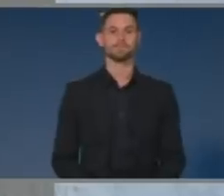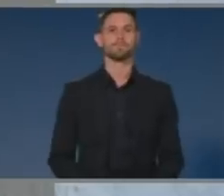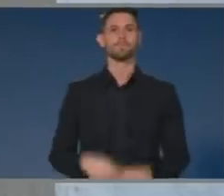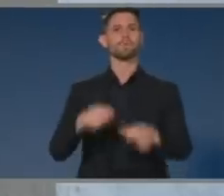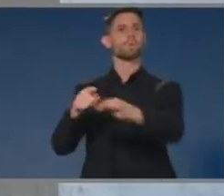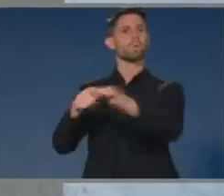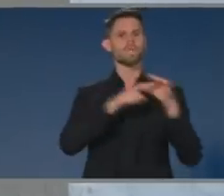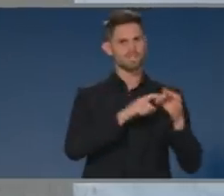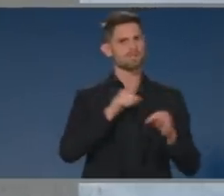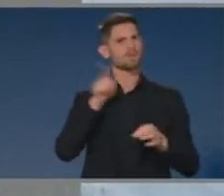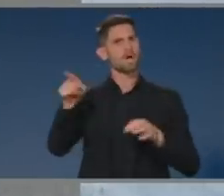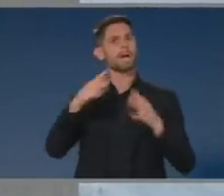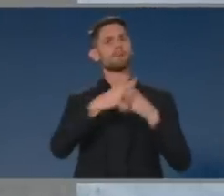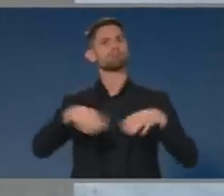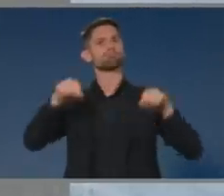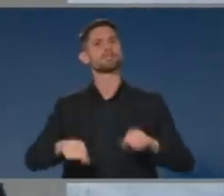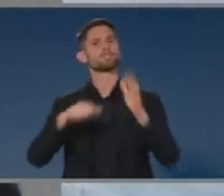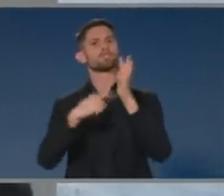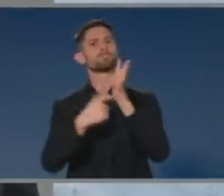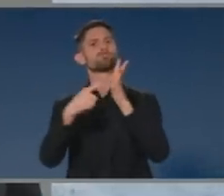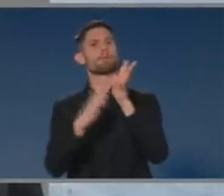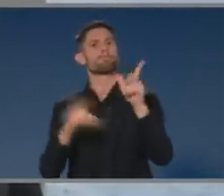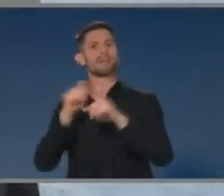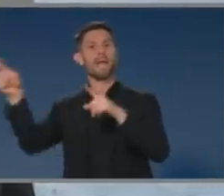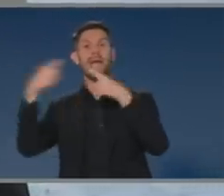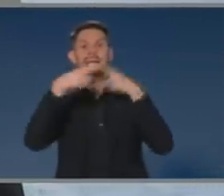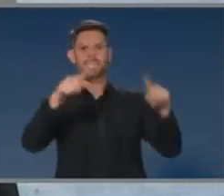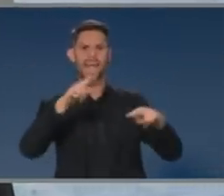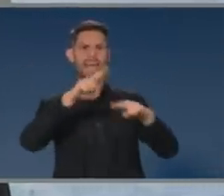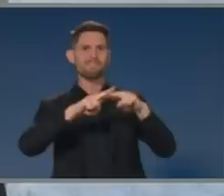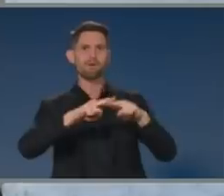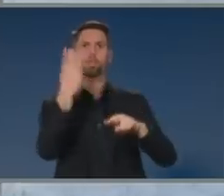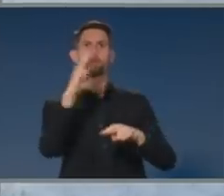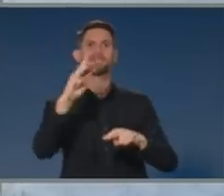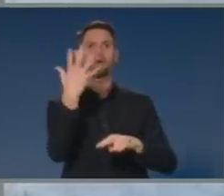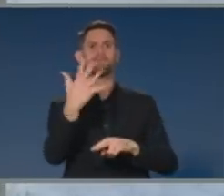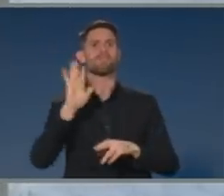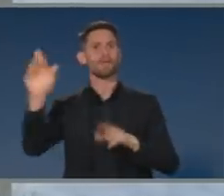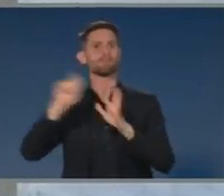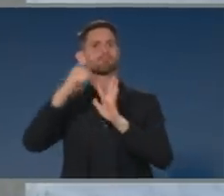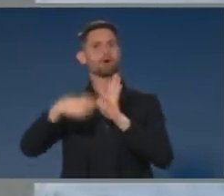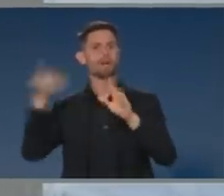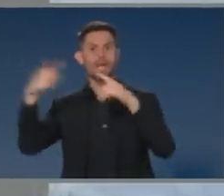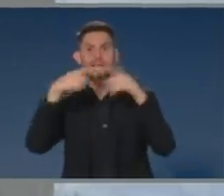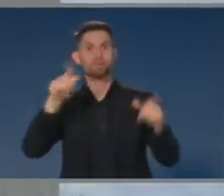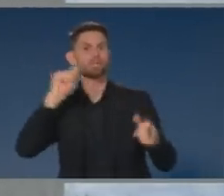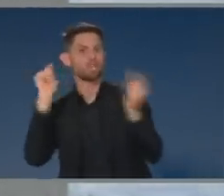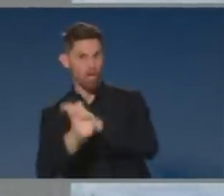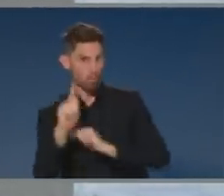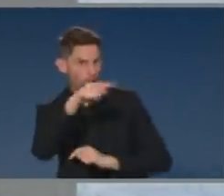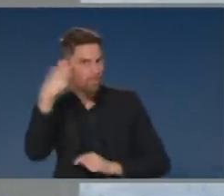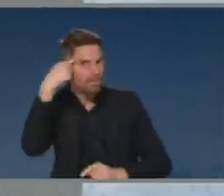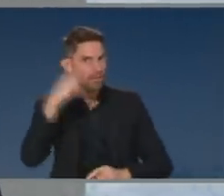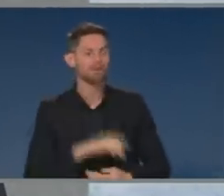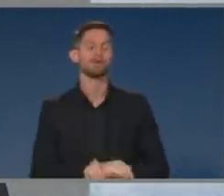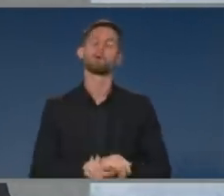quote, changing all the policies and everything for the F-35 project will be made in America? Oh, we'll see what occurs there as